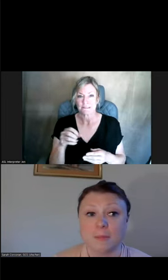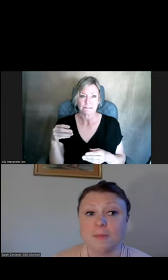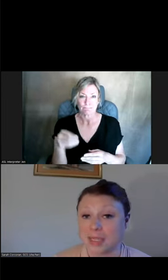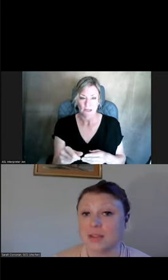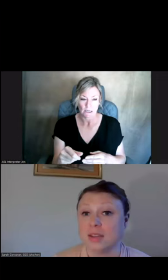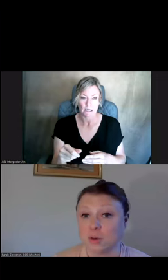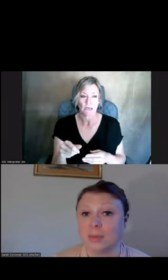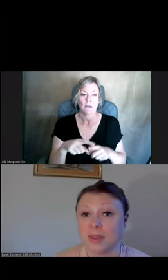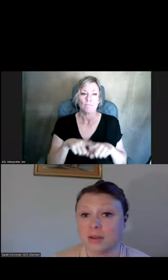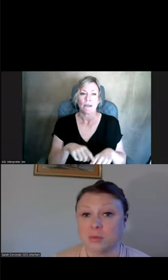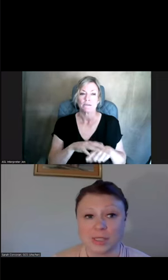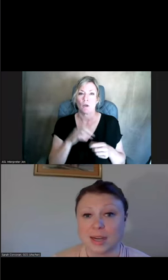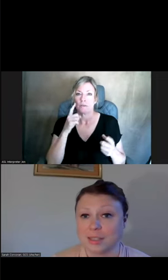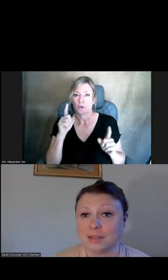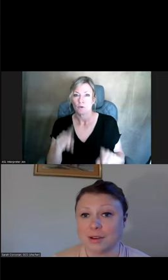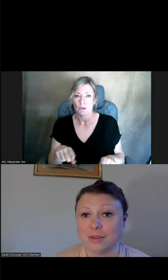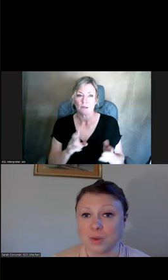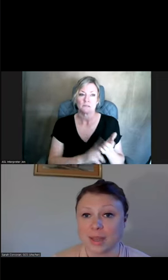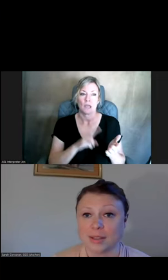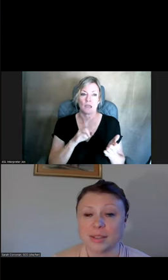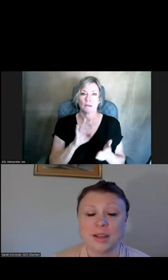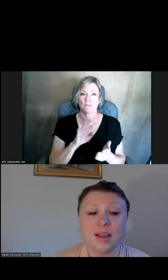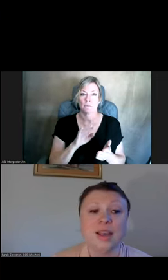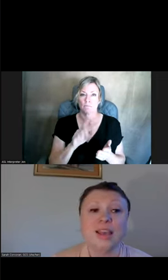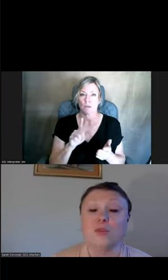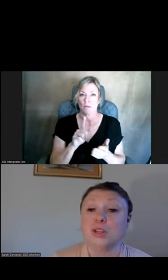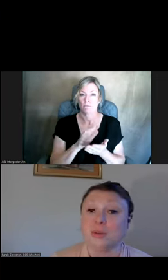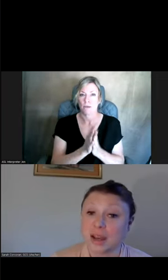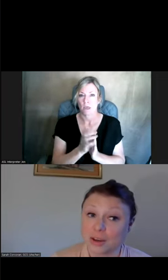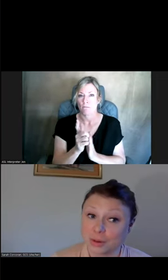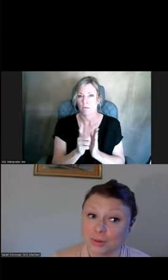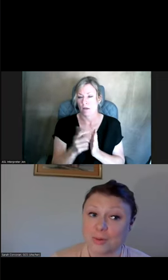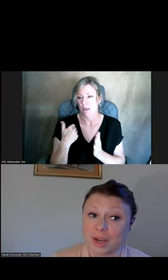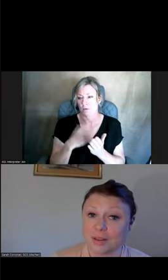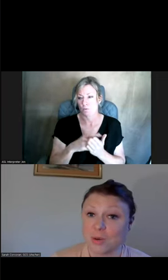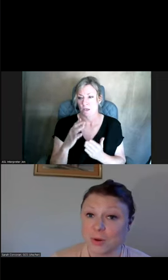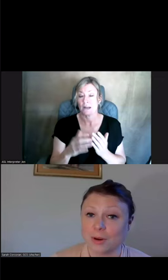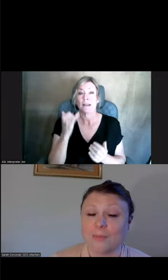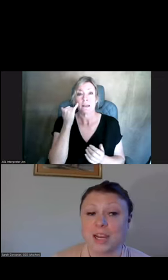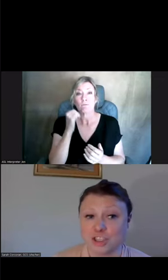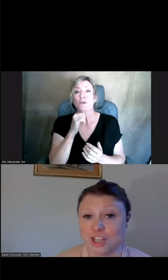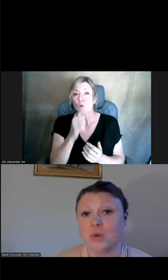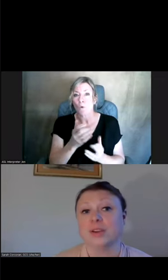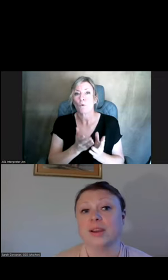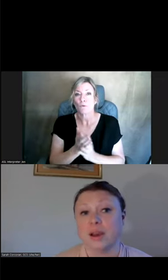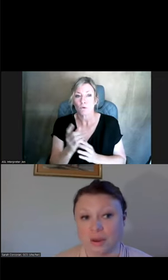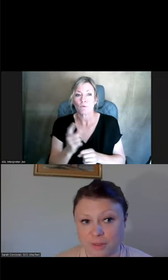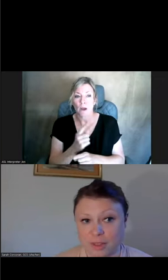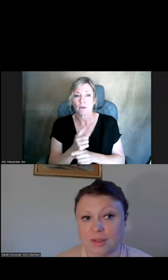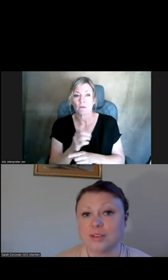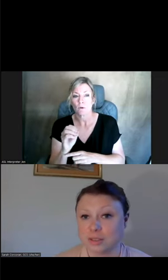based on the agreement that was signed into law over the weekend. If we do not go through the regular order by January